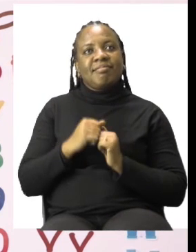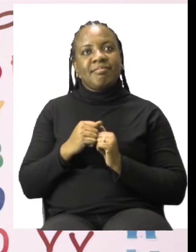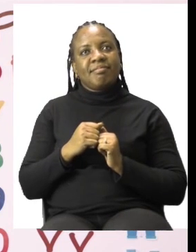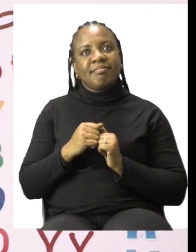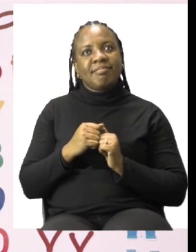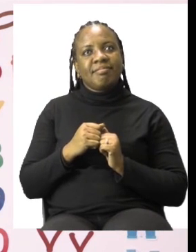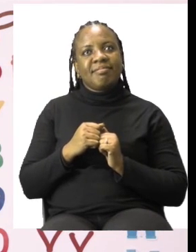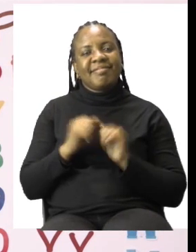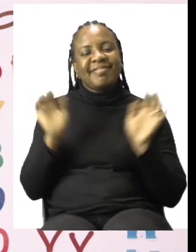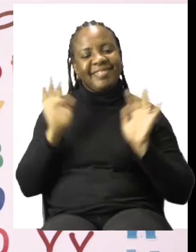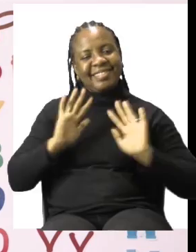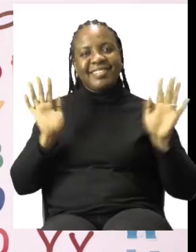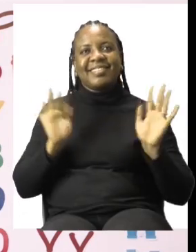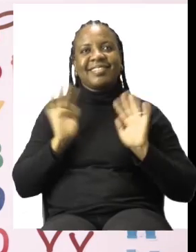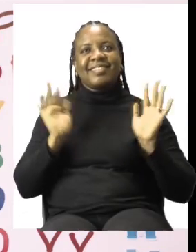goodbye!